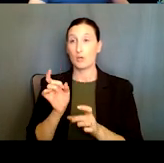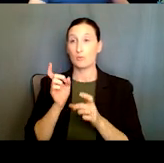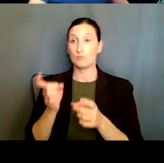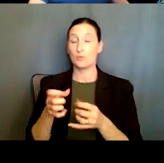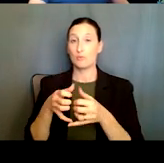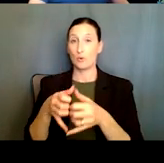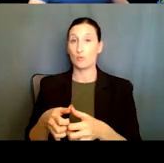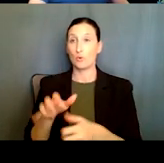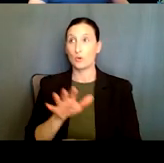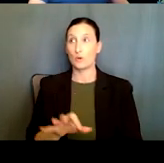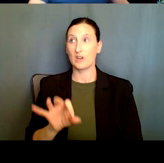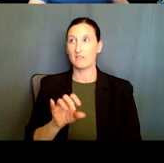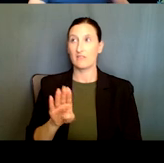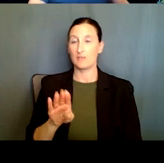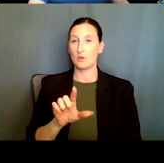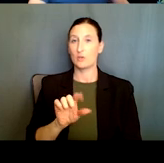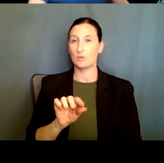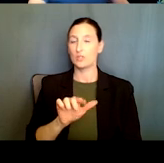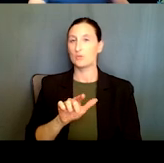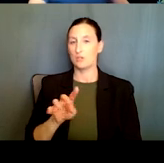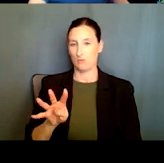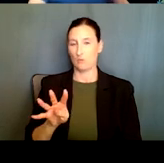around February, 2024, as well.